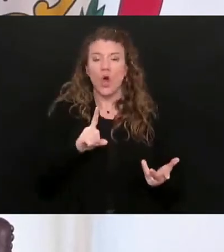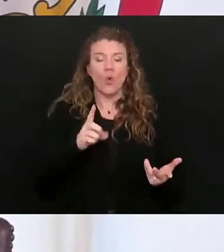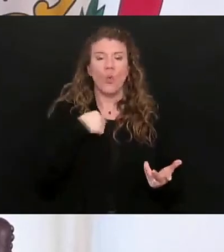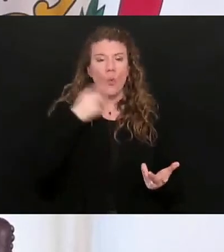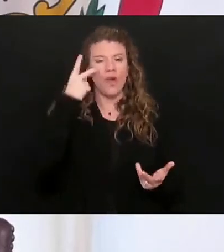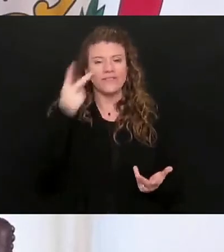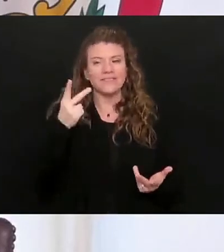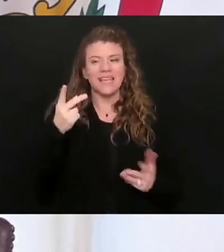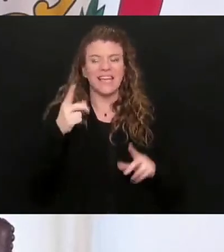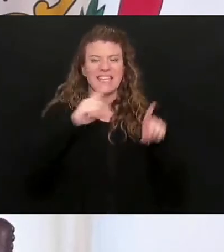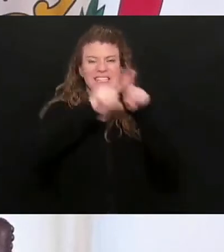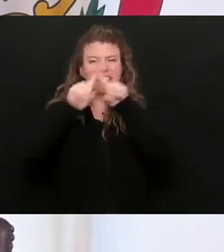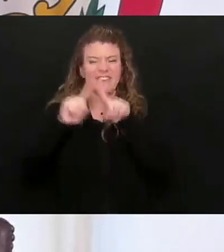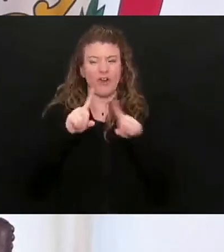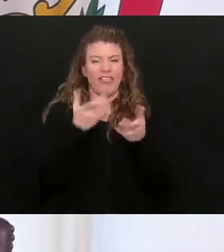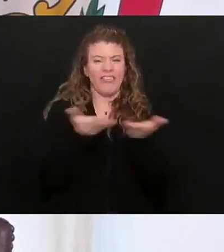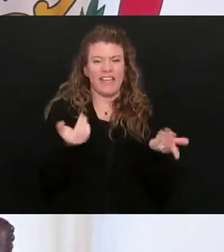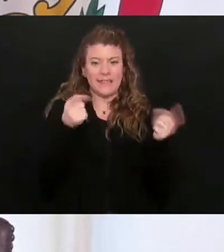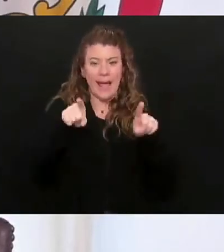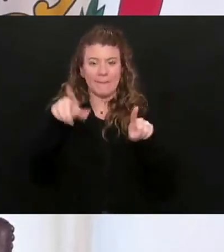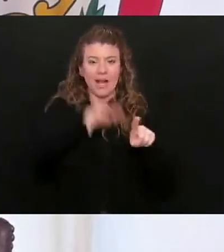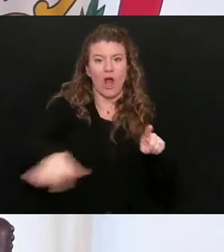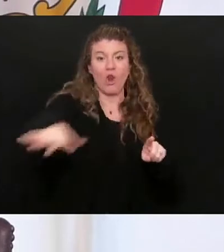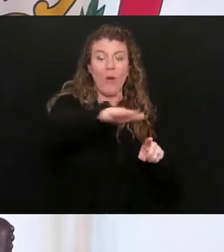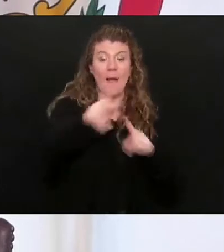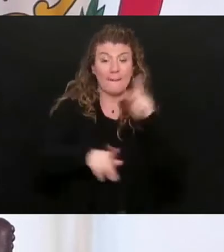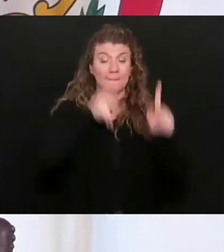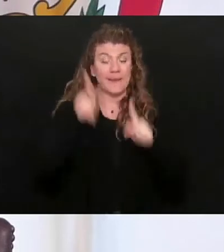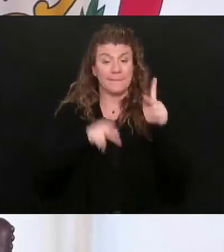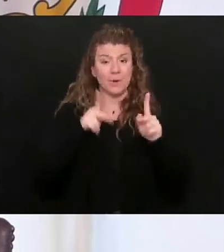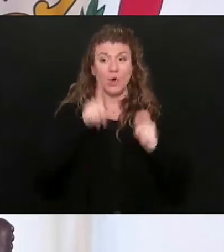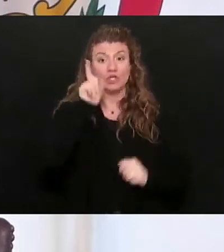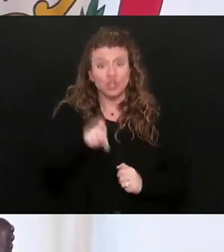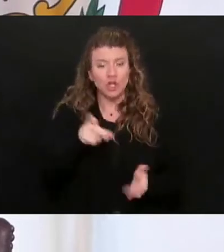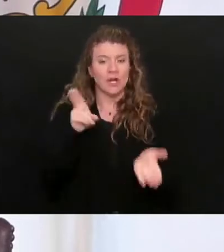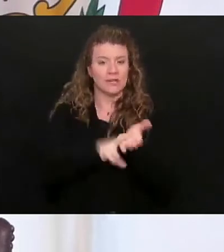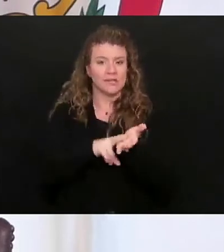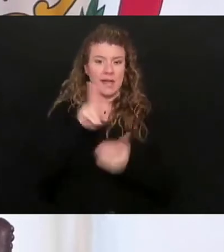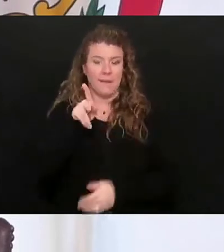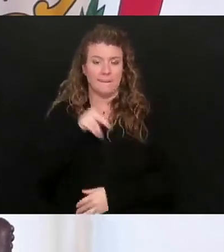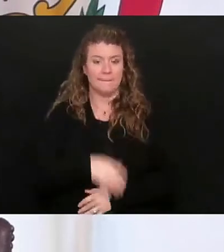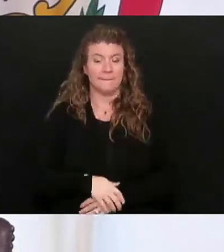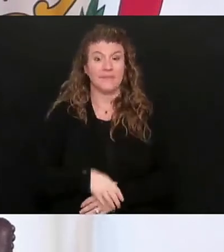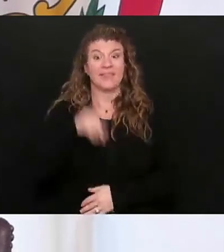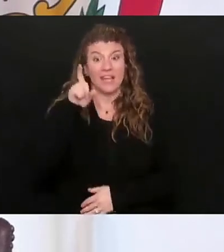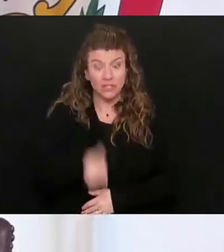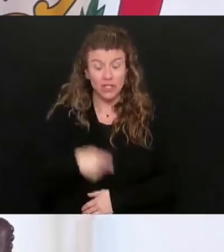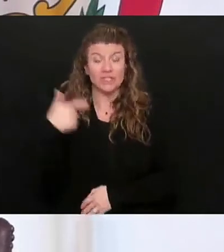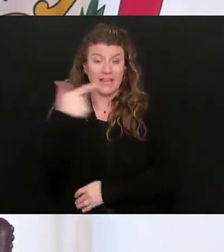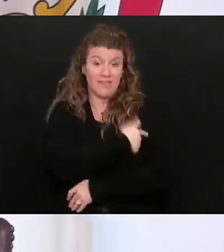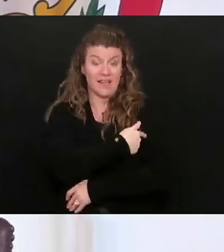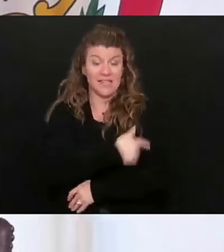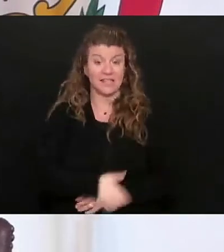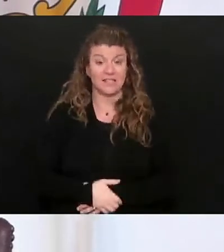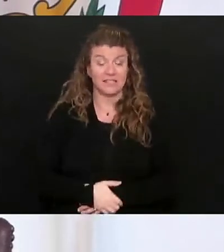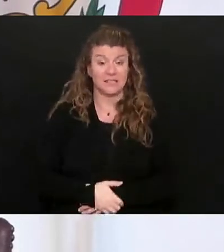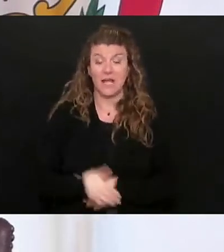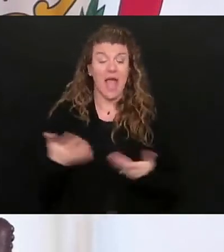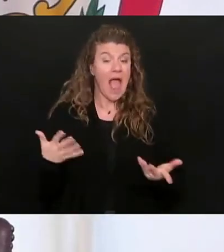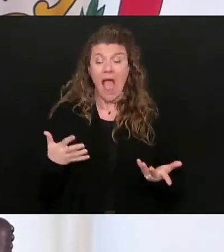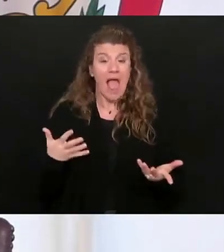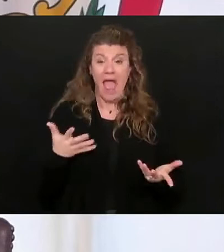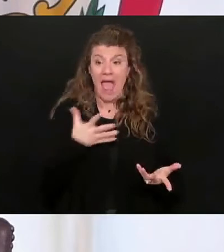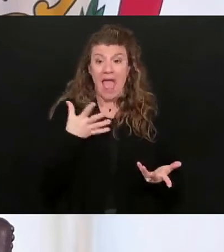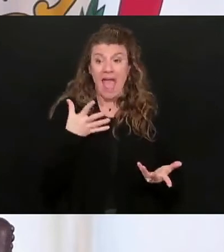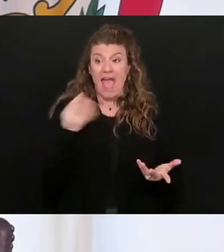all kinds of evidence all around us where people should sign up and they should take the vaccine. And I don't,